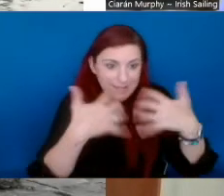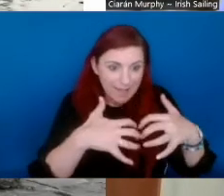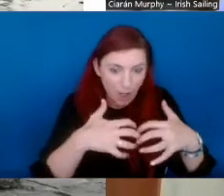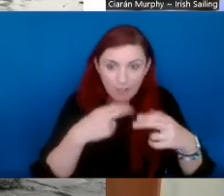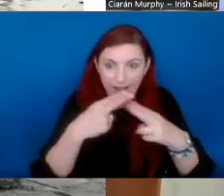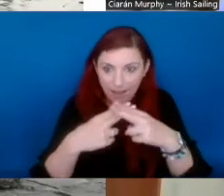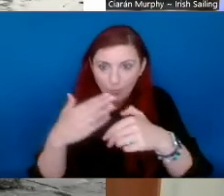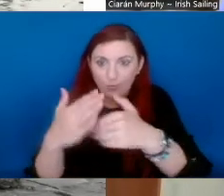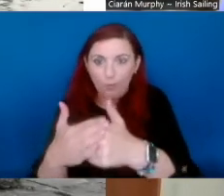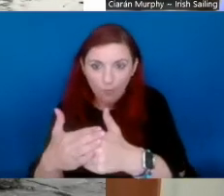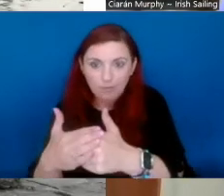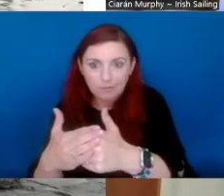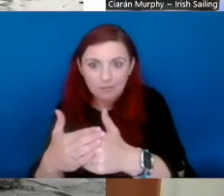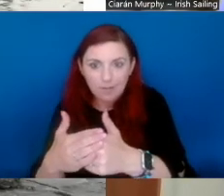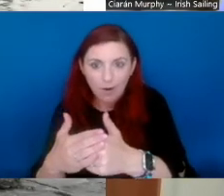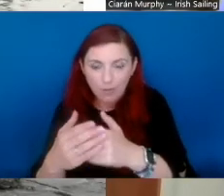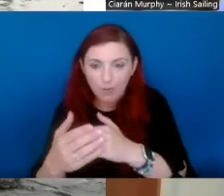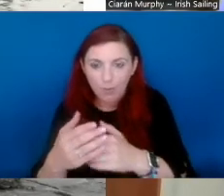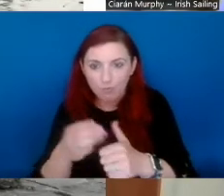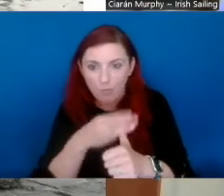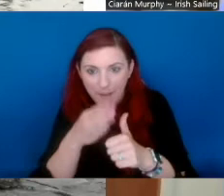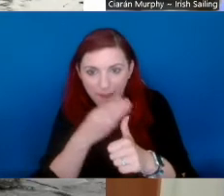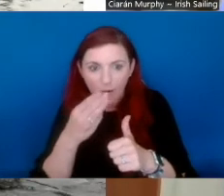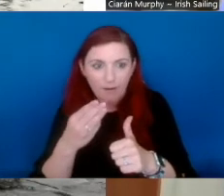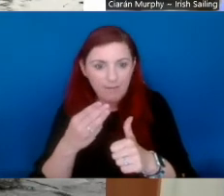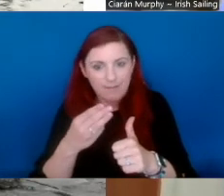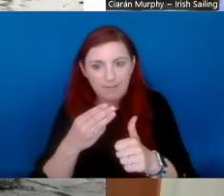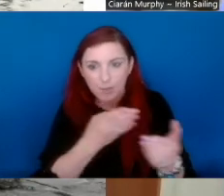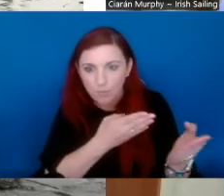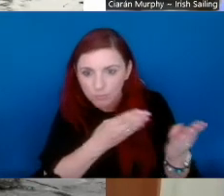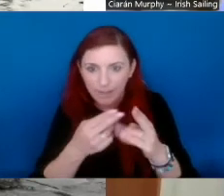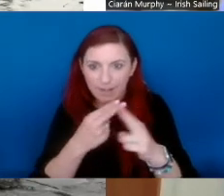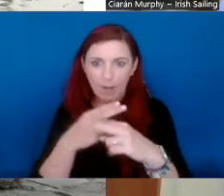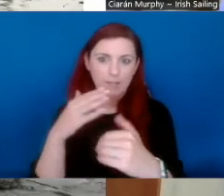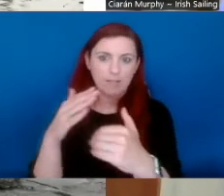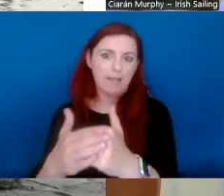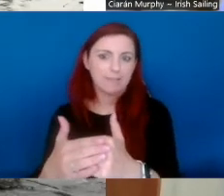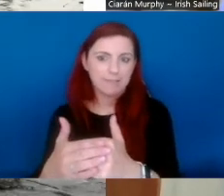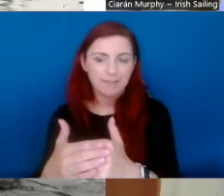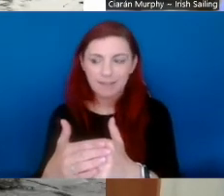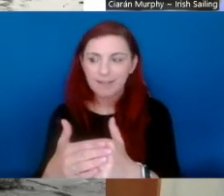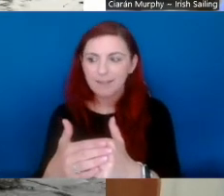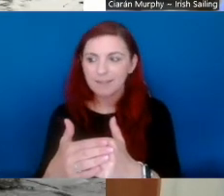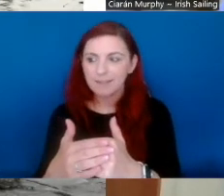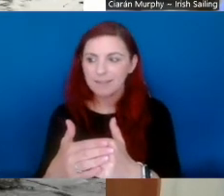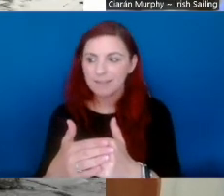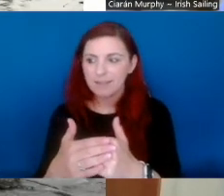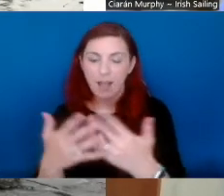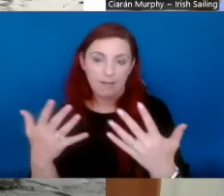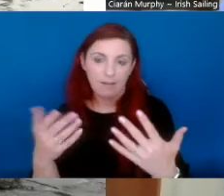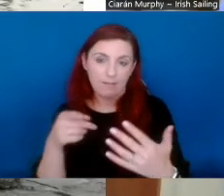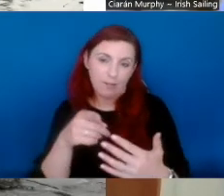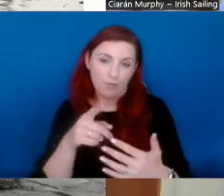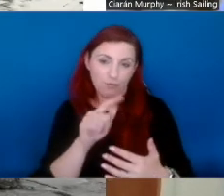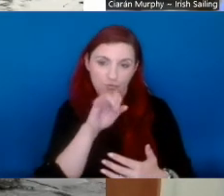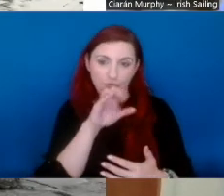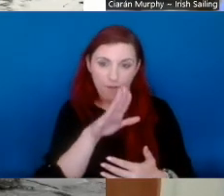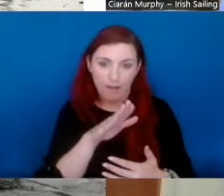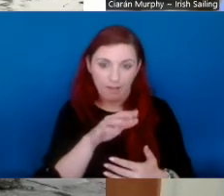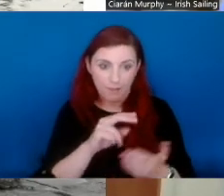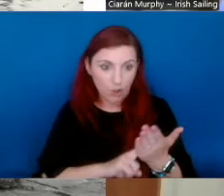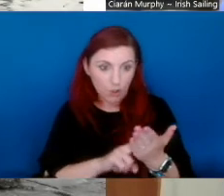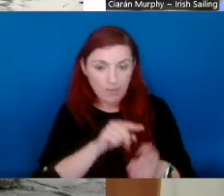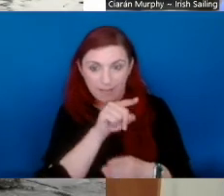from technology. But it's really interesting to see with both projects that you're actually using technology